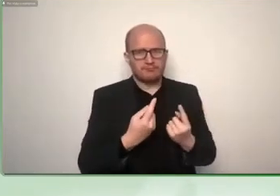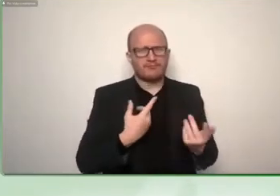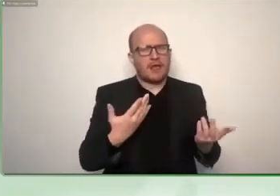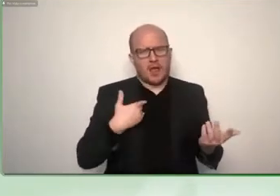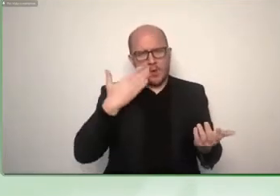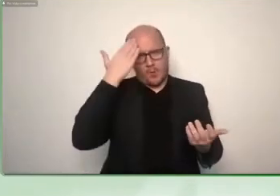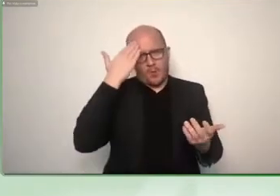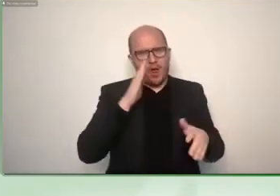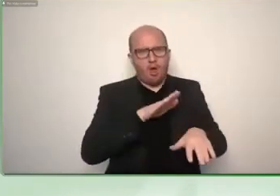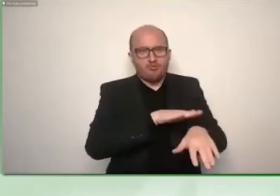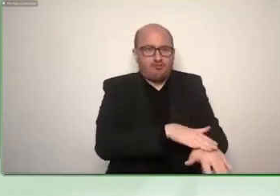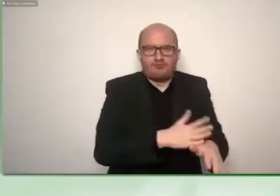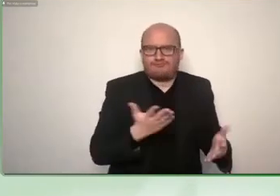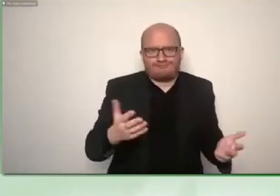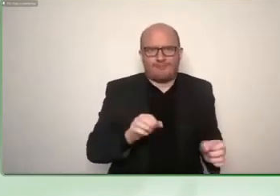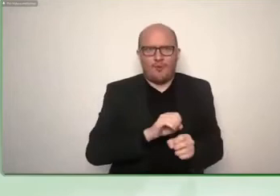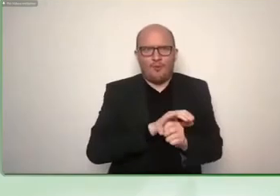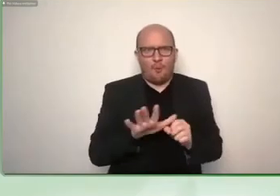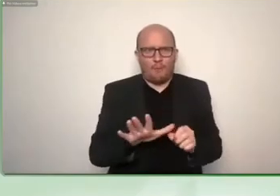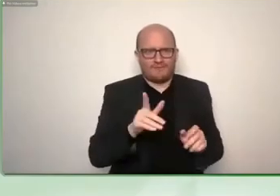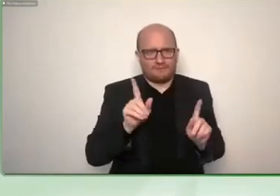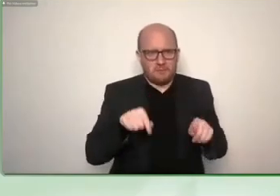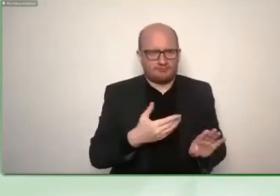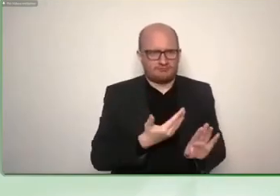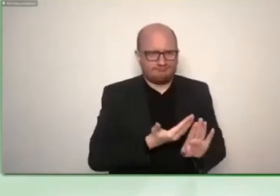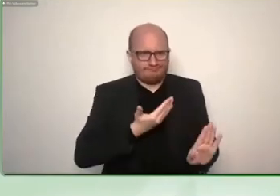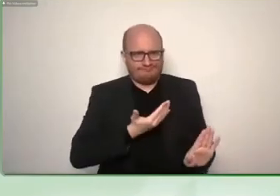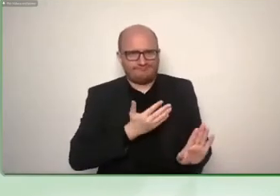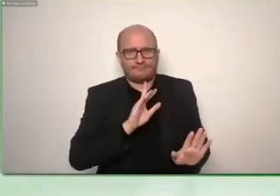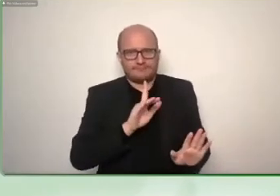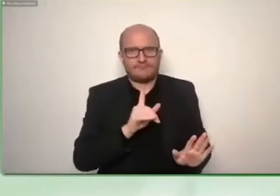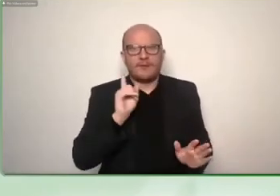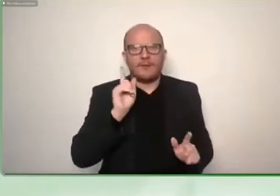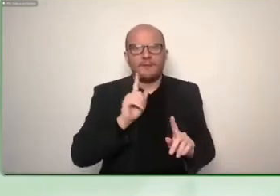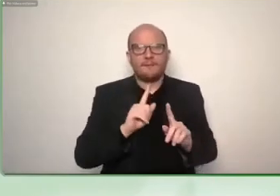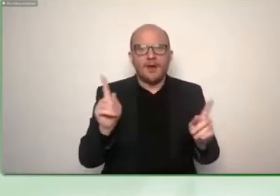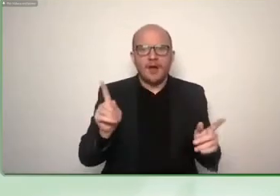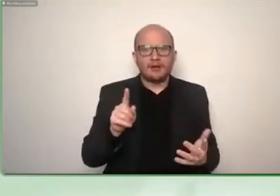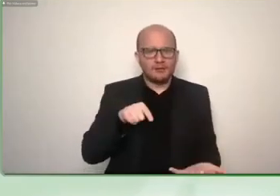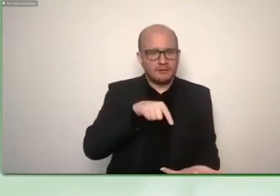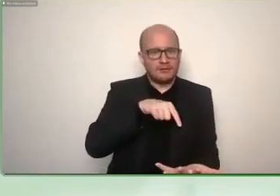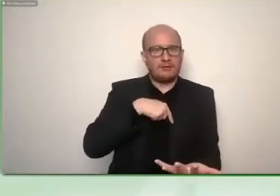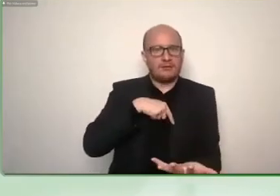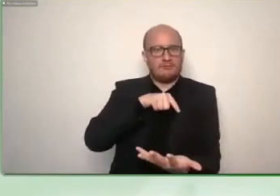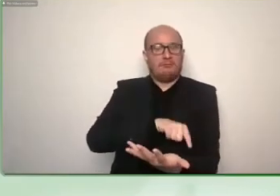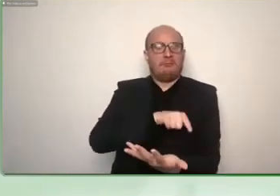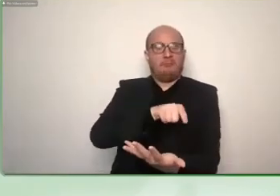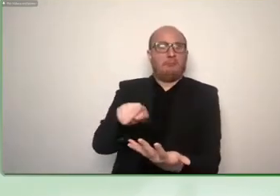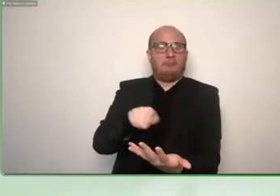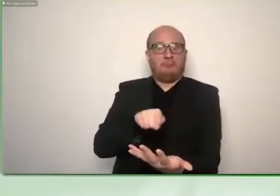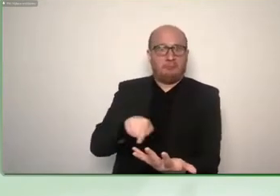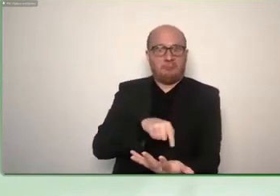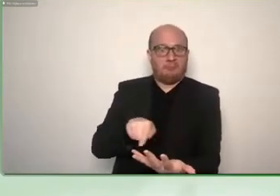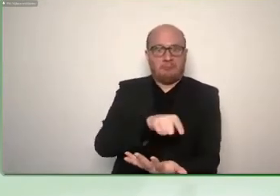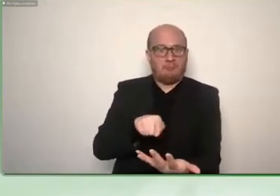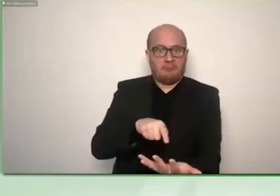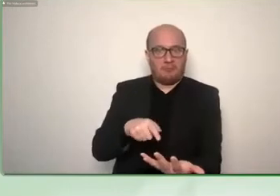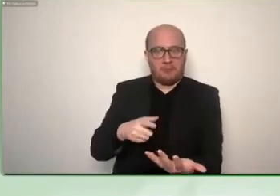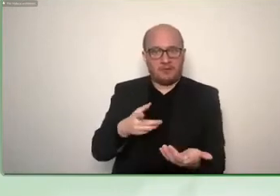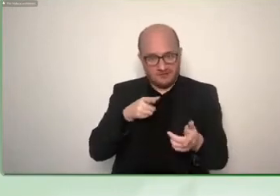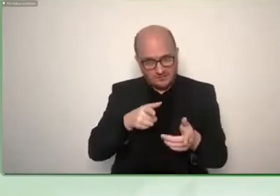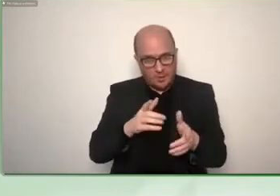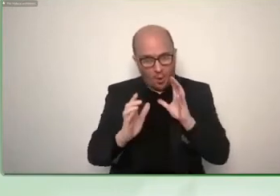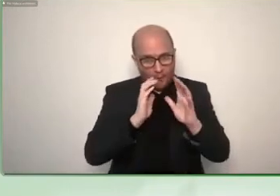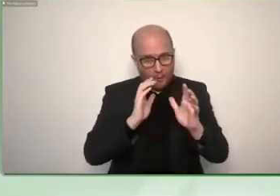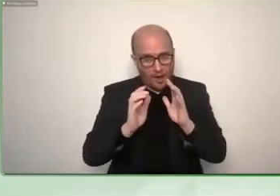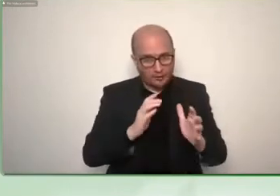i would uh use my finger and your hand and would write this on your palm that's how this communication works if i'm